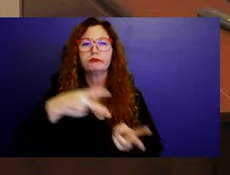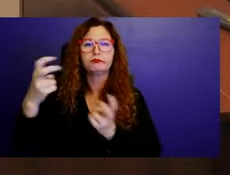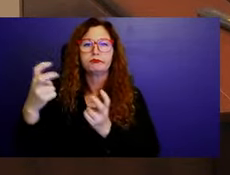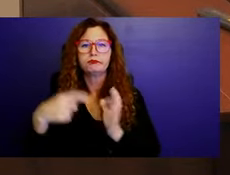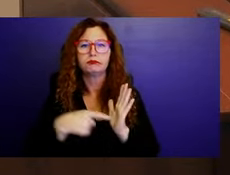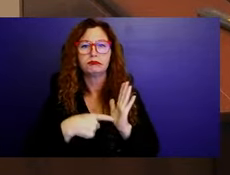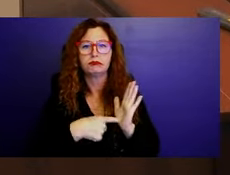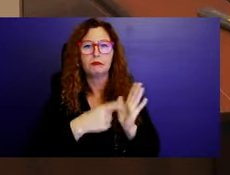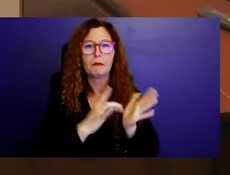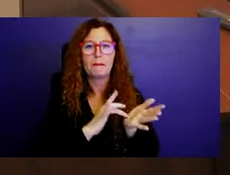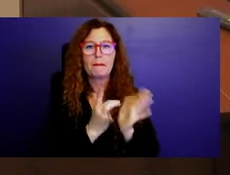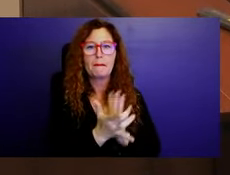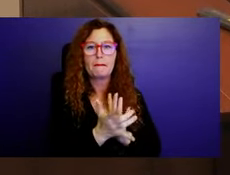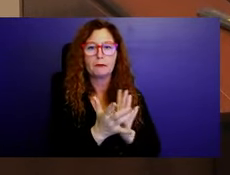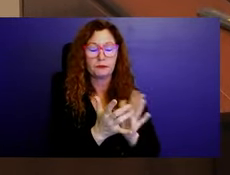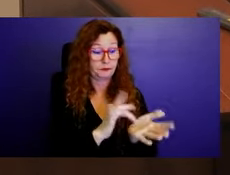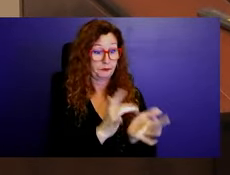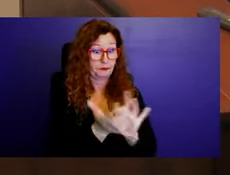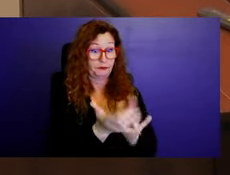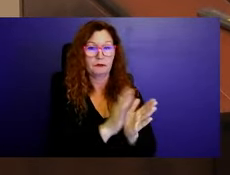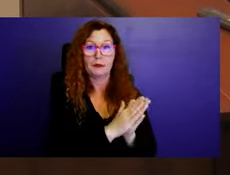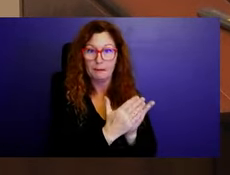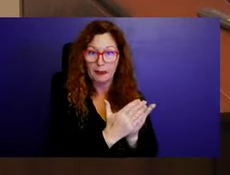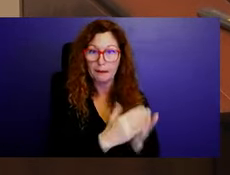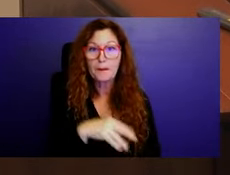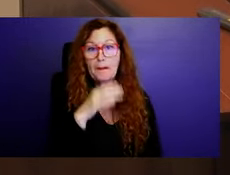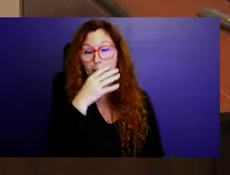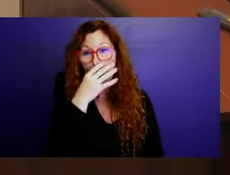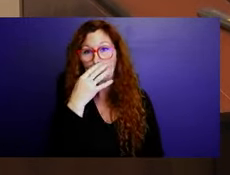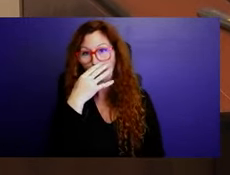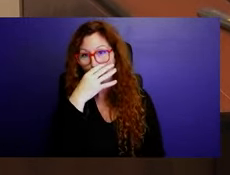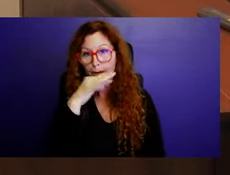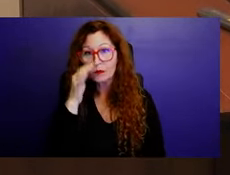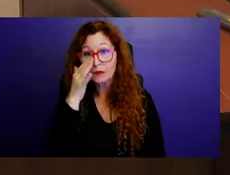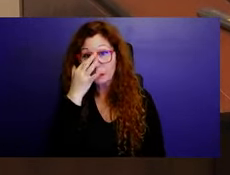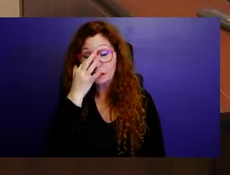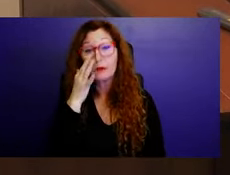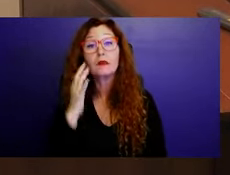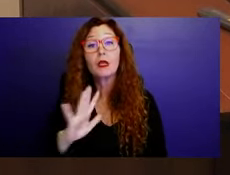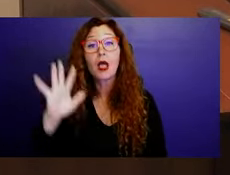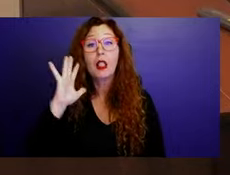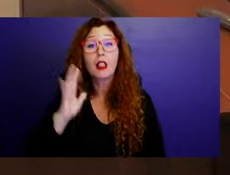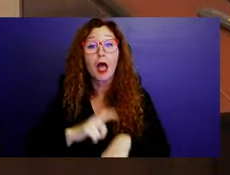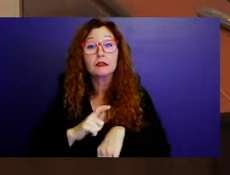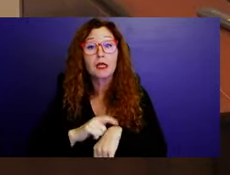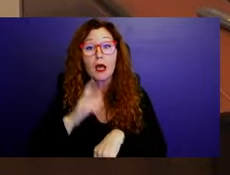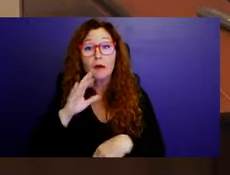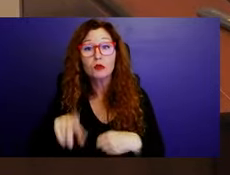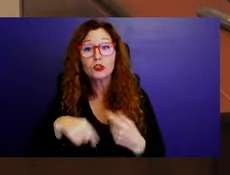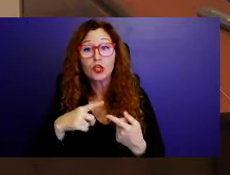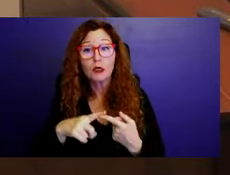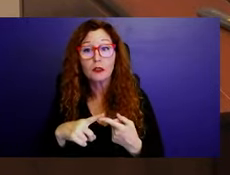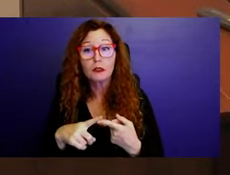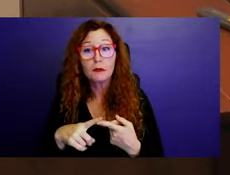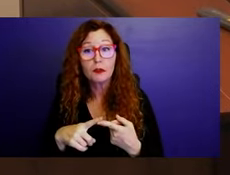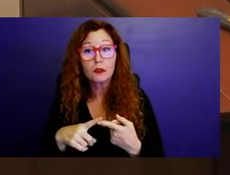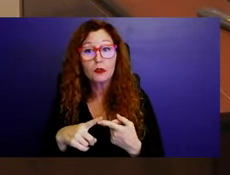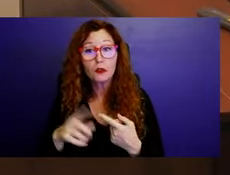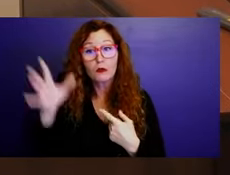Last time when I was being talking about the Father in Heaven, you